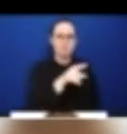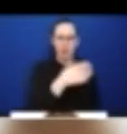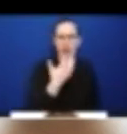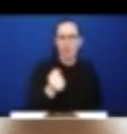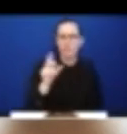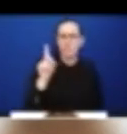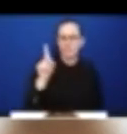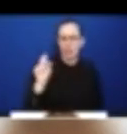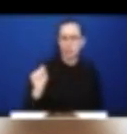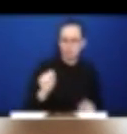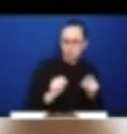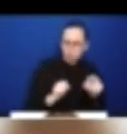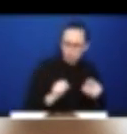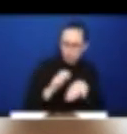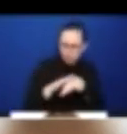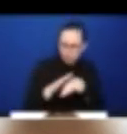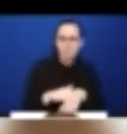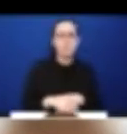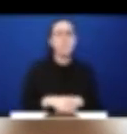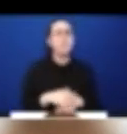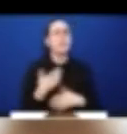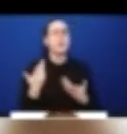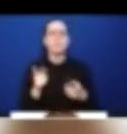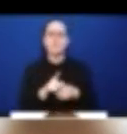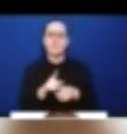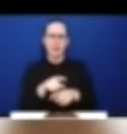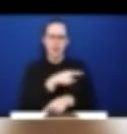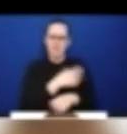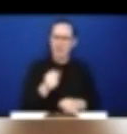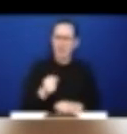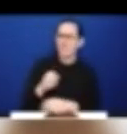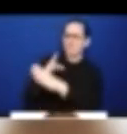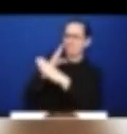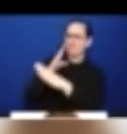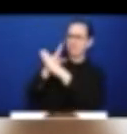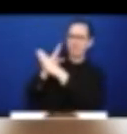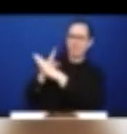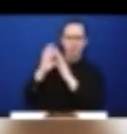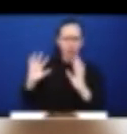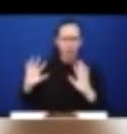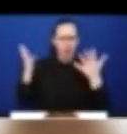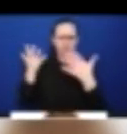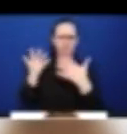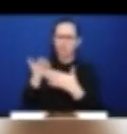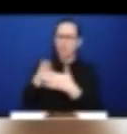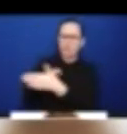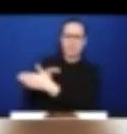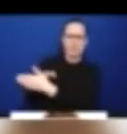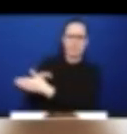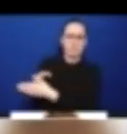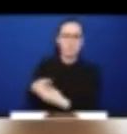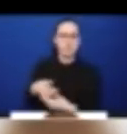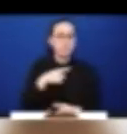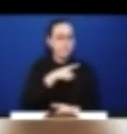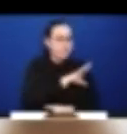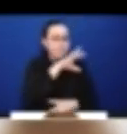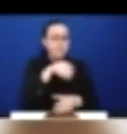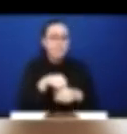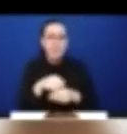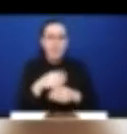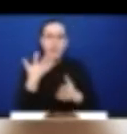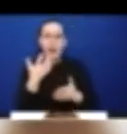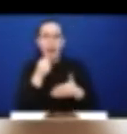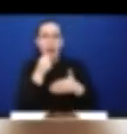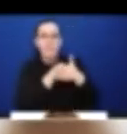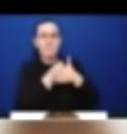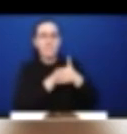for advocacy were few. In connecting within parenting communities, the conversations were always framed